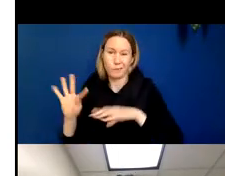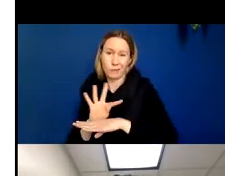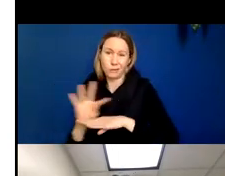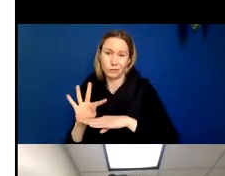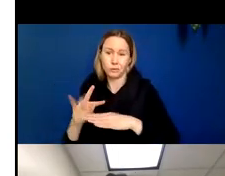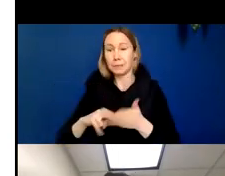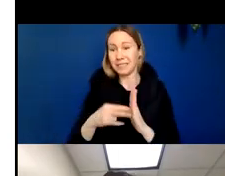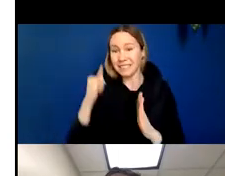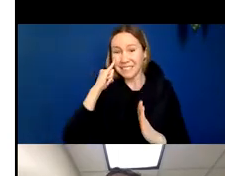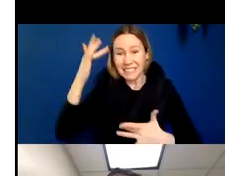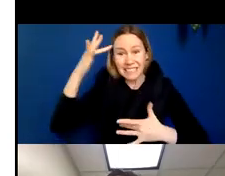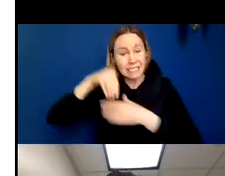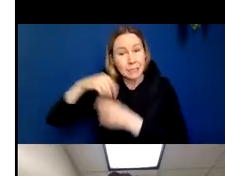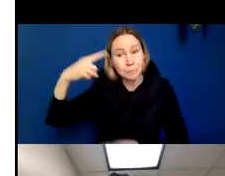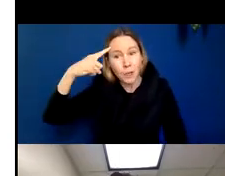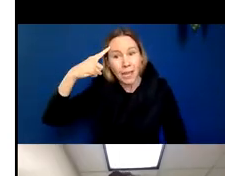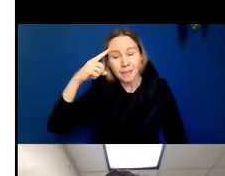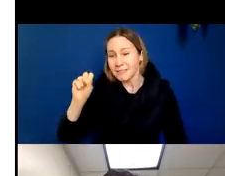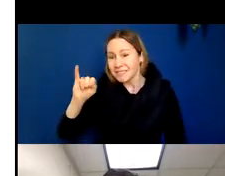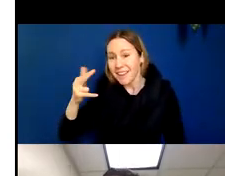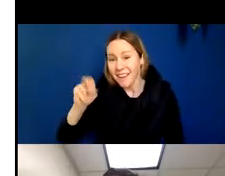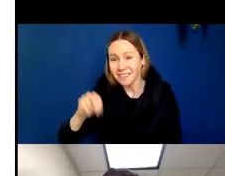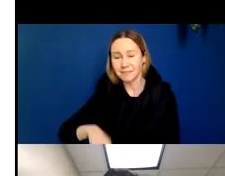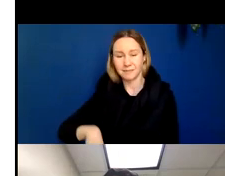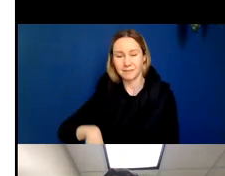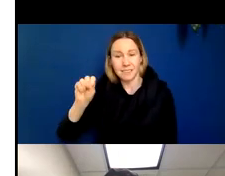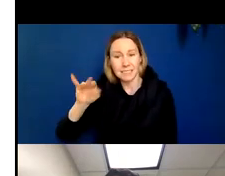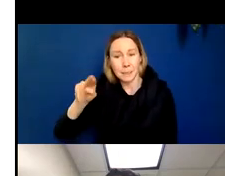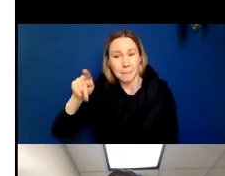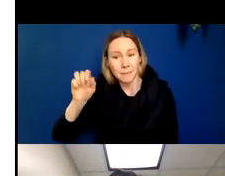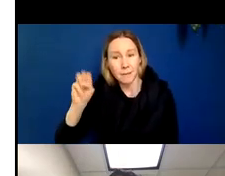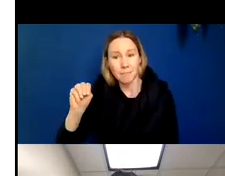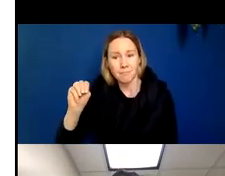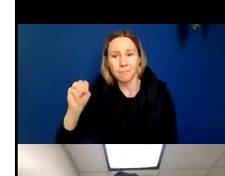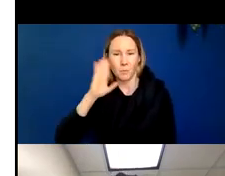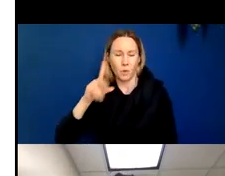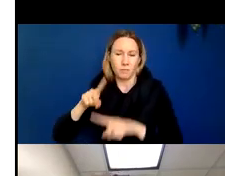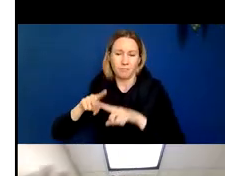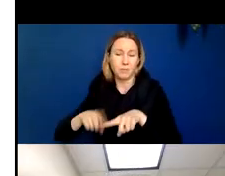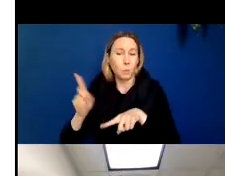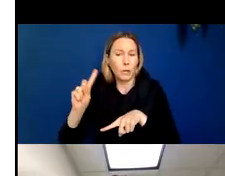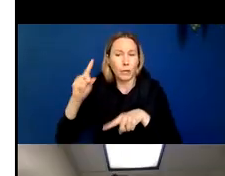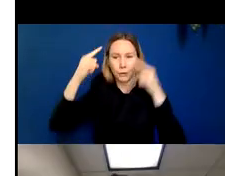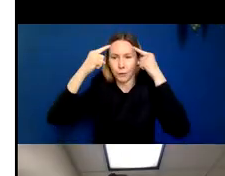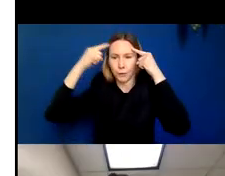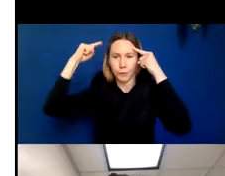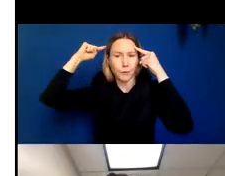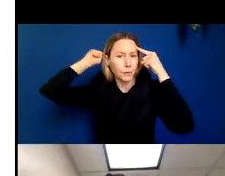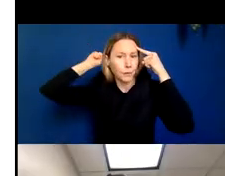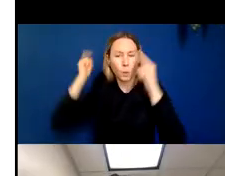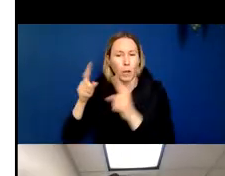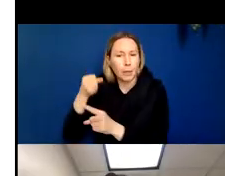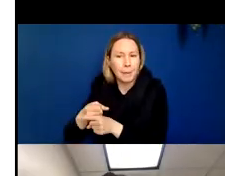symptoms of that disease are really going to be driven by what parts of the brain are affected.